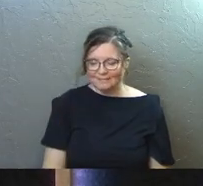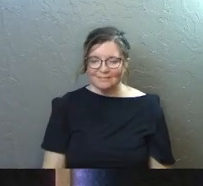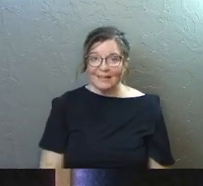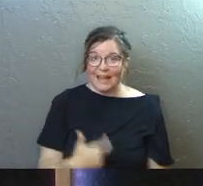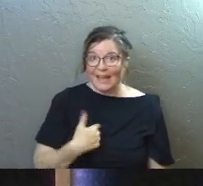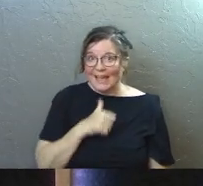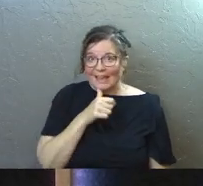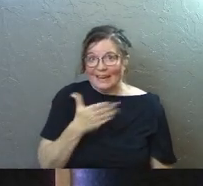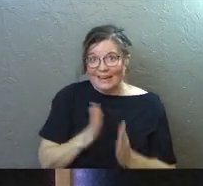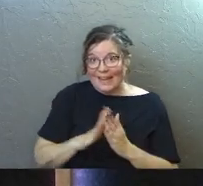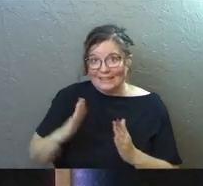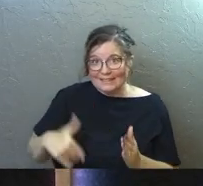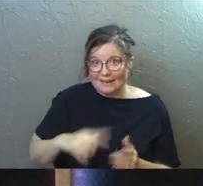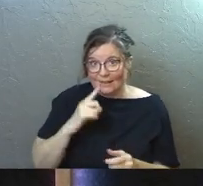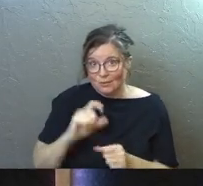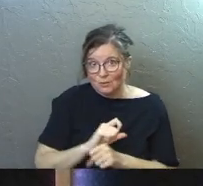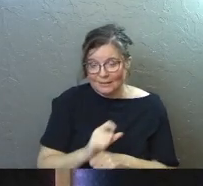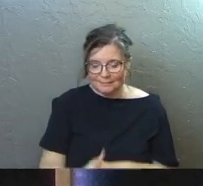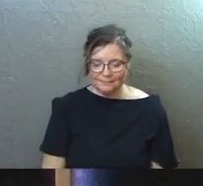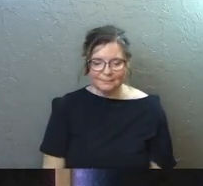I hadn't asked yet, actually.